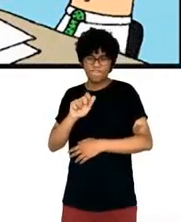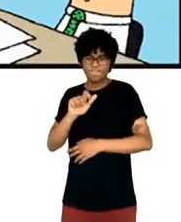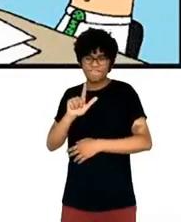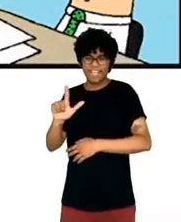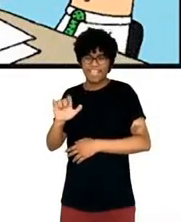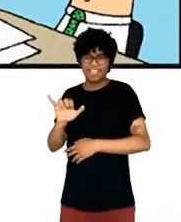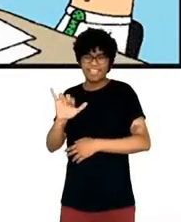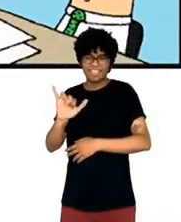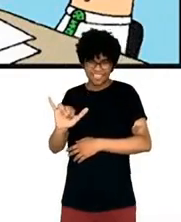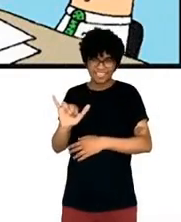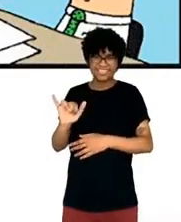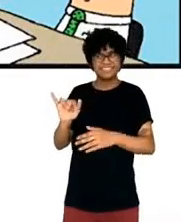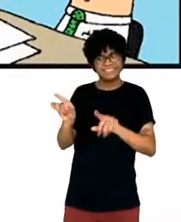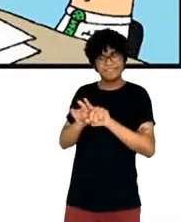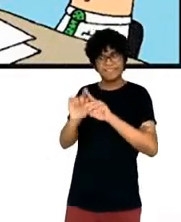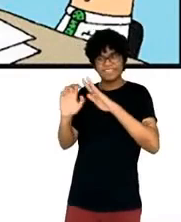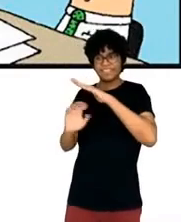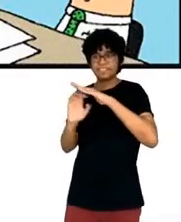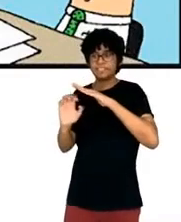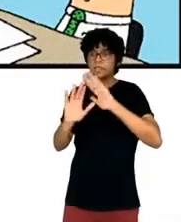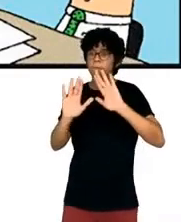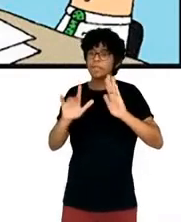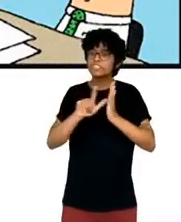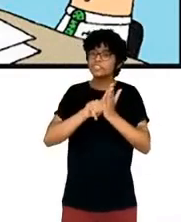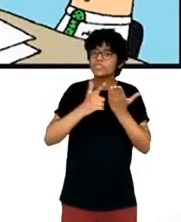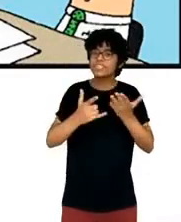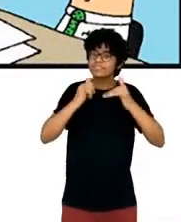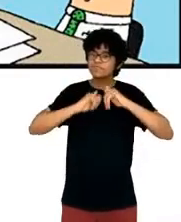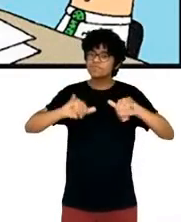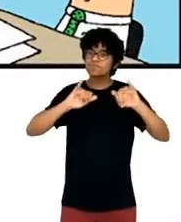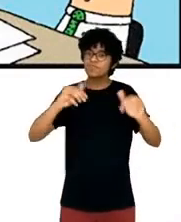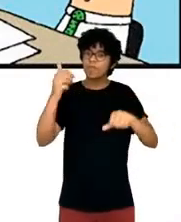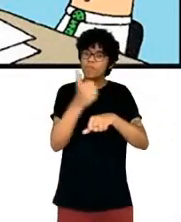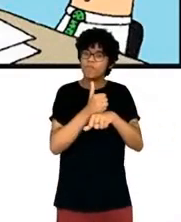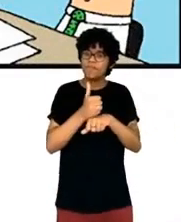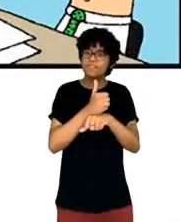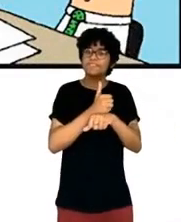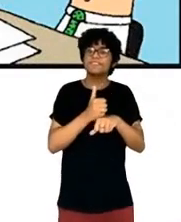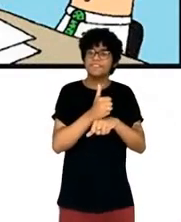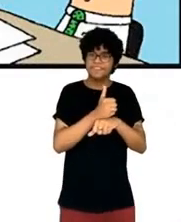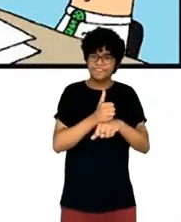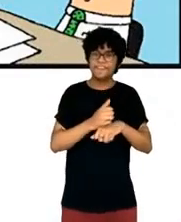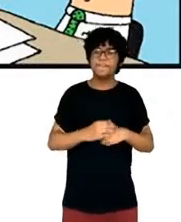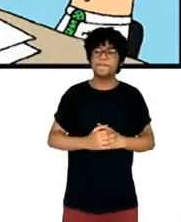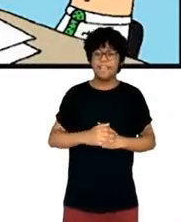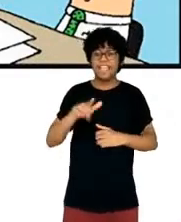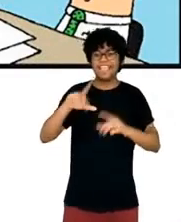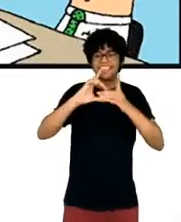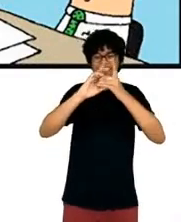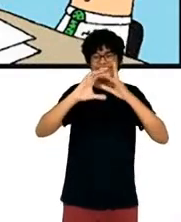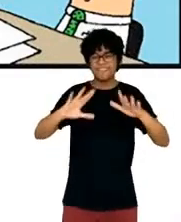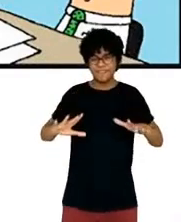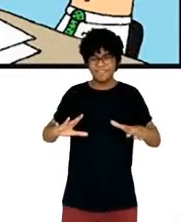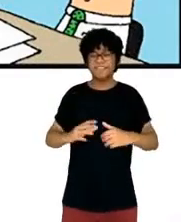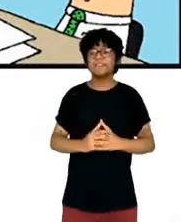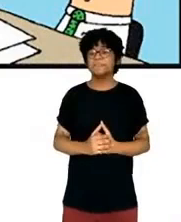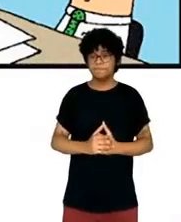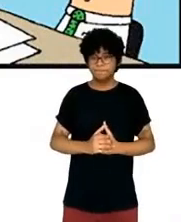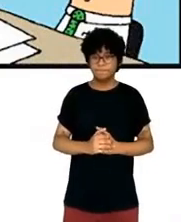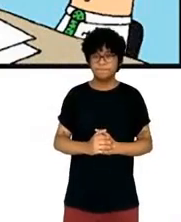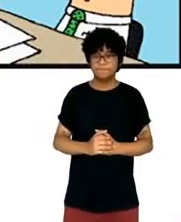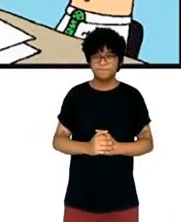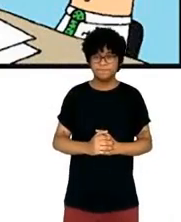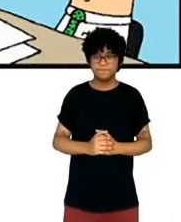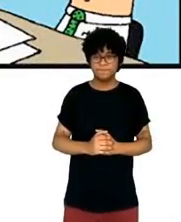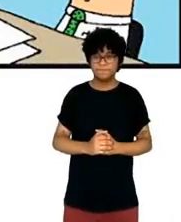down upon the profession of journalism, thereby rescues liberal democracy. Rather, I plan to spend the balance